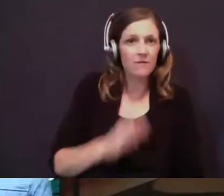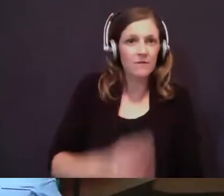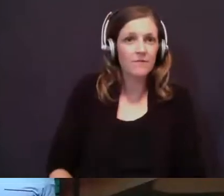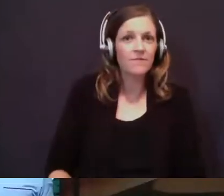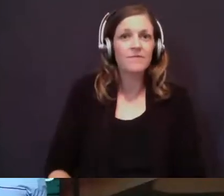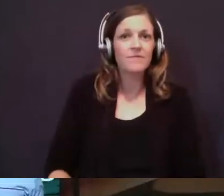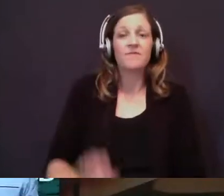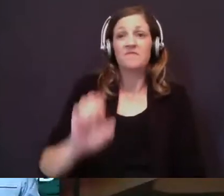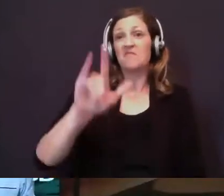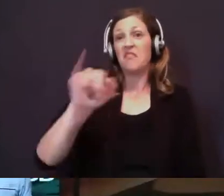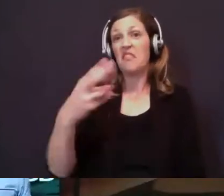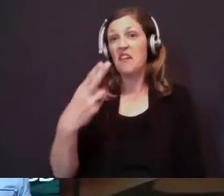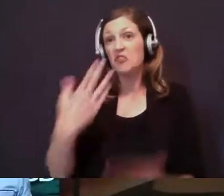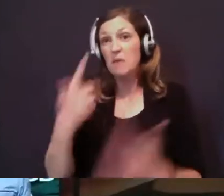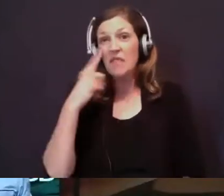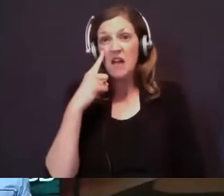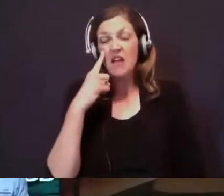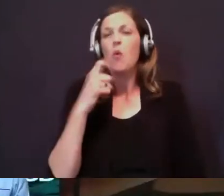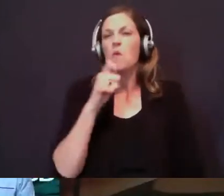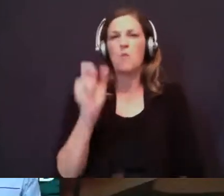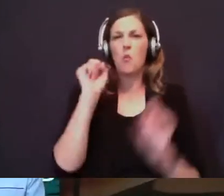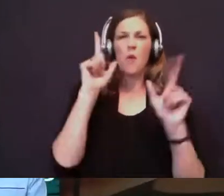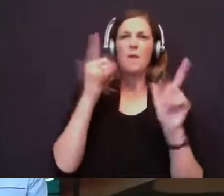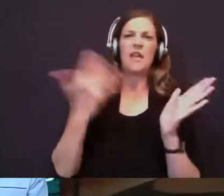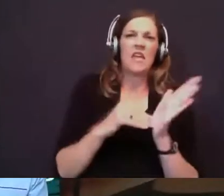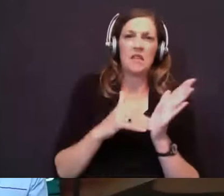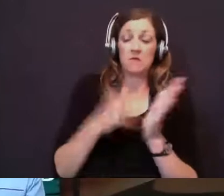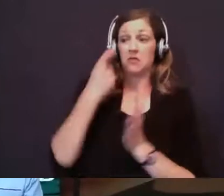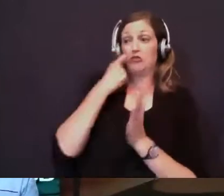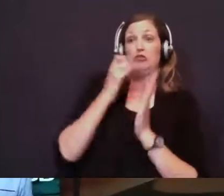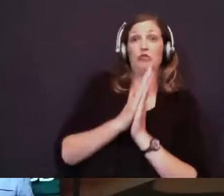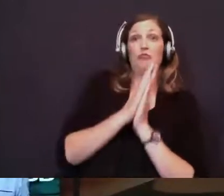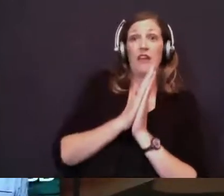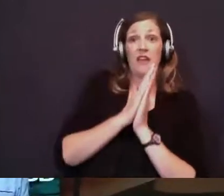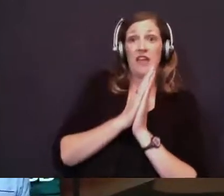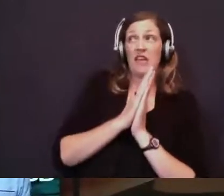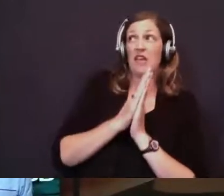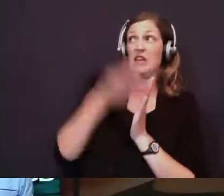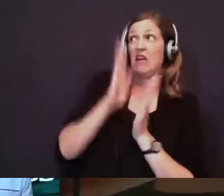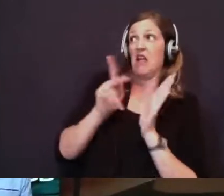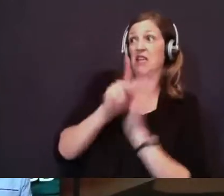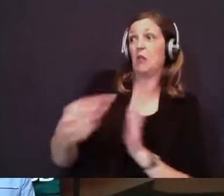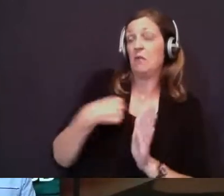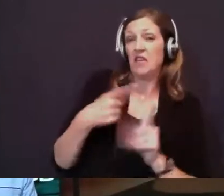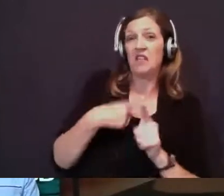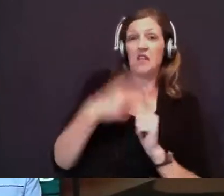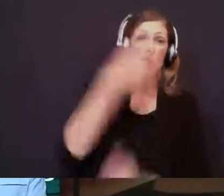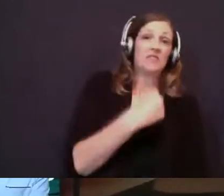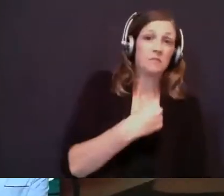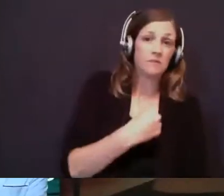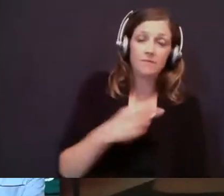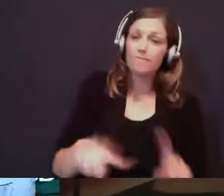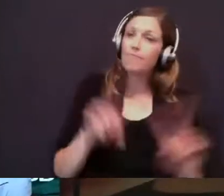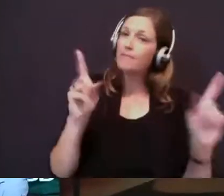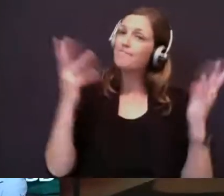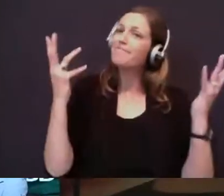Elijah might have thought that he wasn't going to wake up again, right? He just prayed, God, kill me, and goes to sleep. But sure enough,